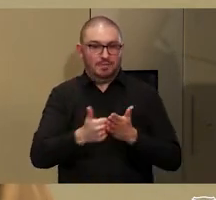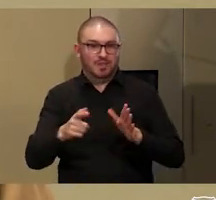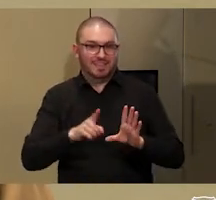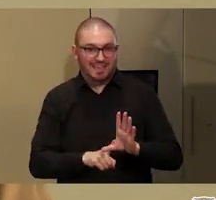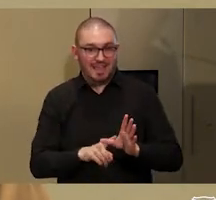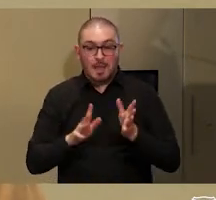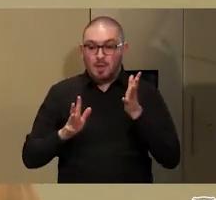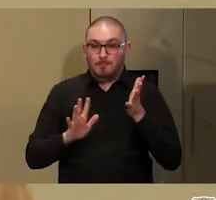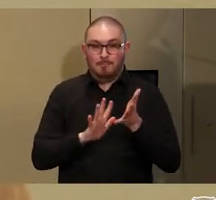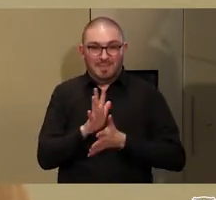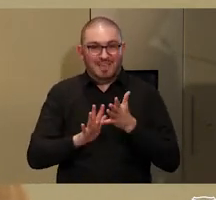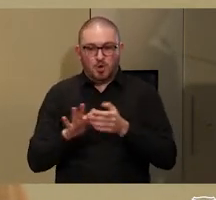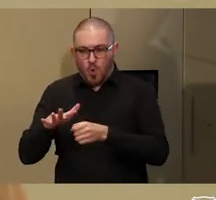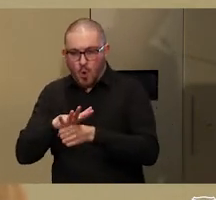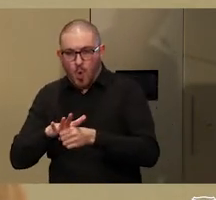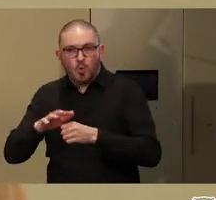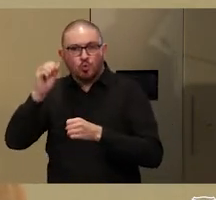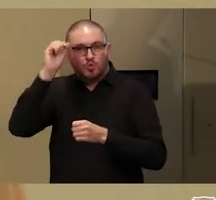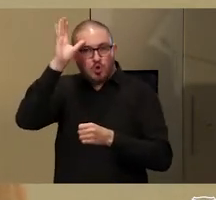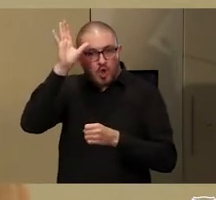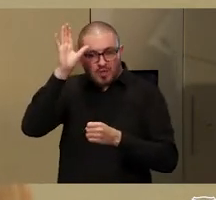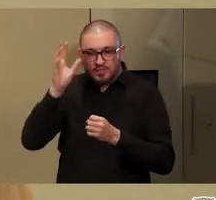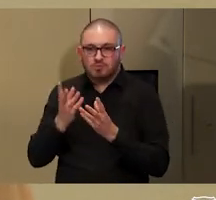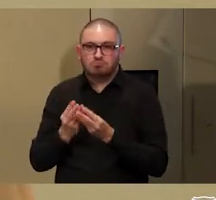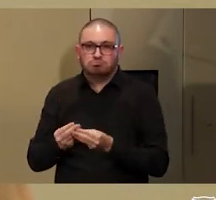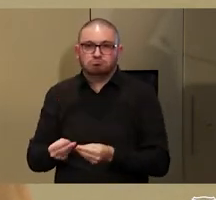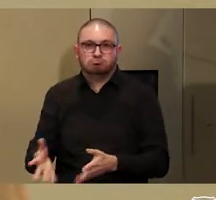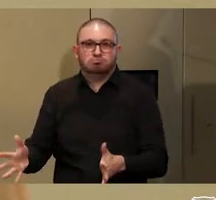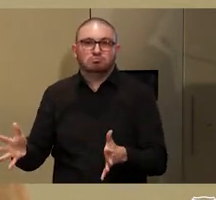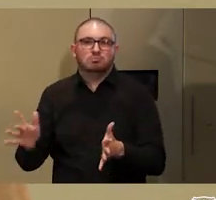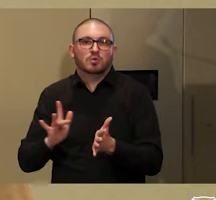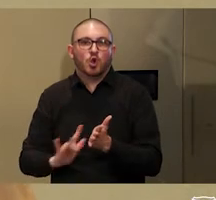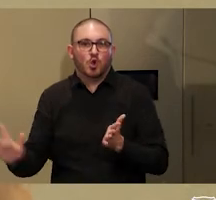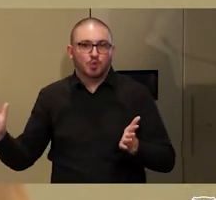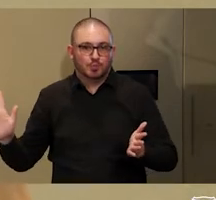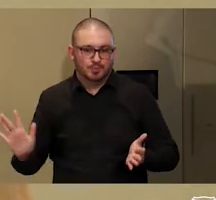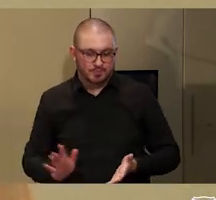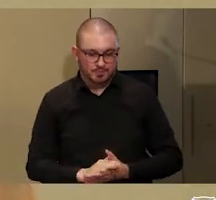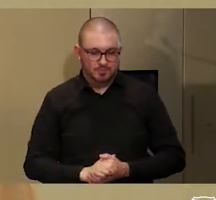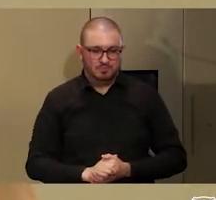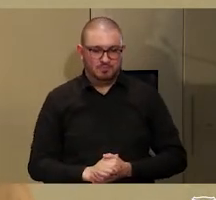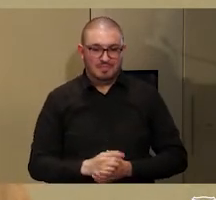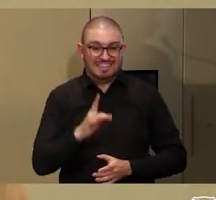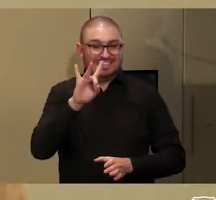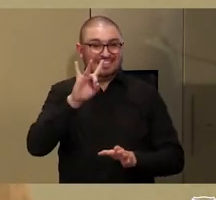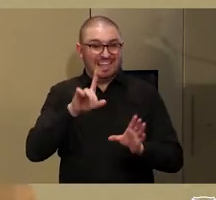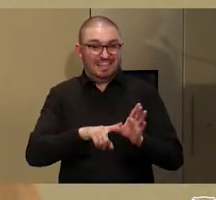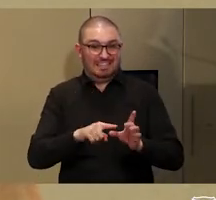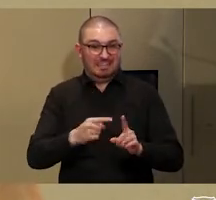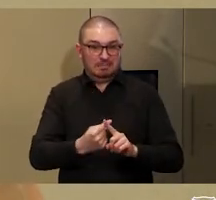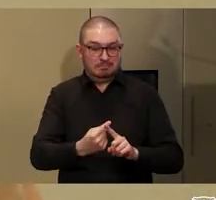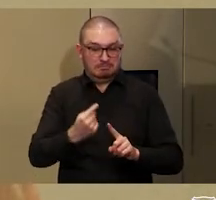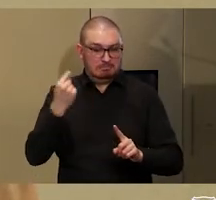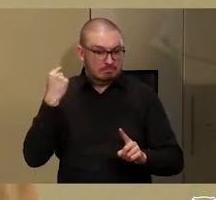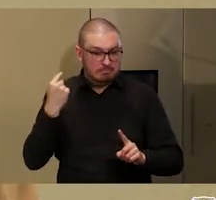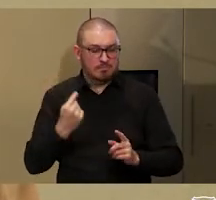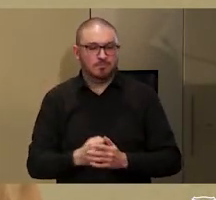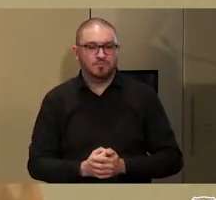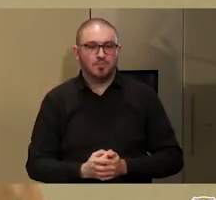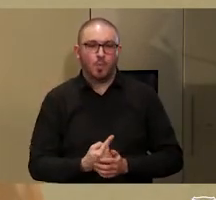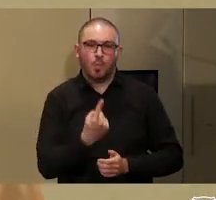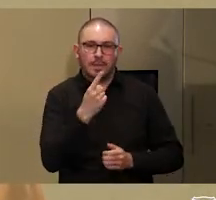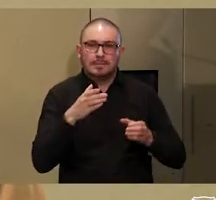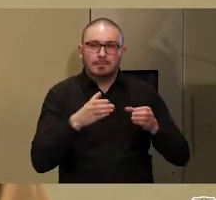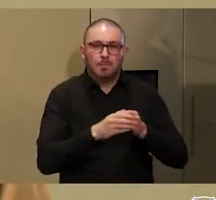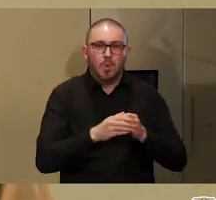is lost to humanity. In the past decade, at least one small language of Timor-Leste, the